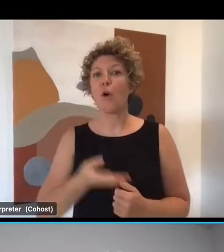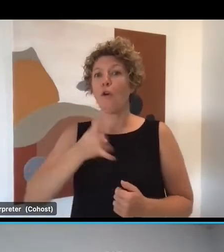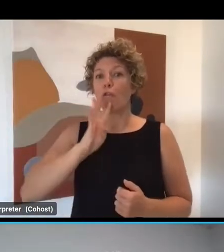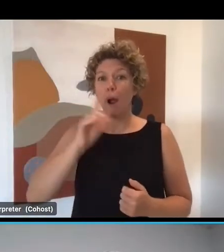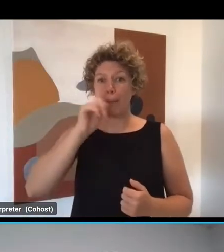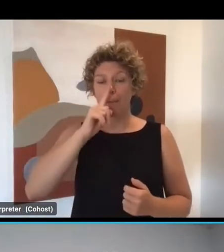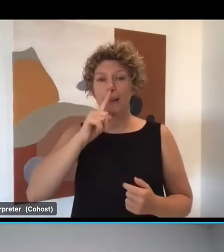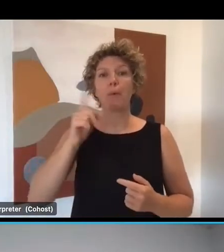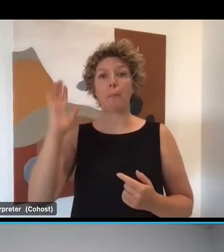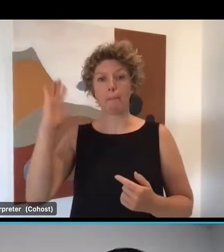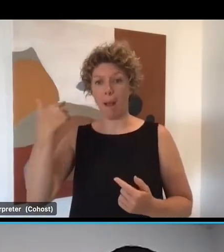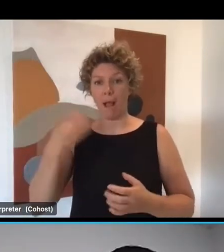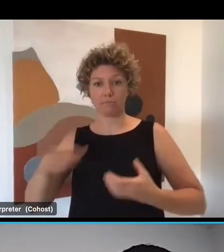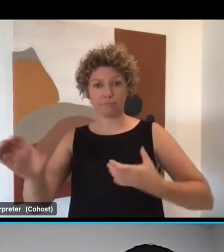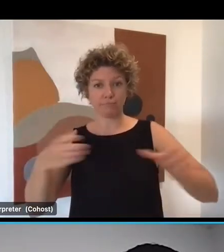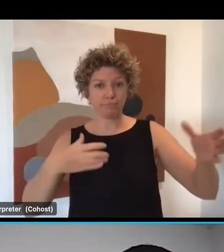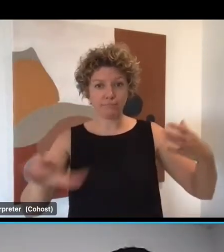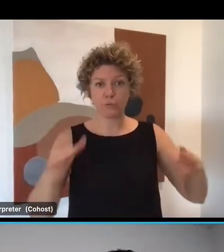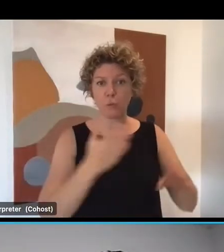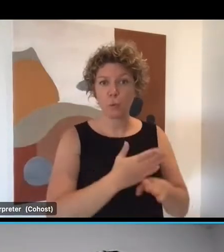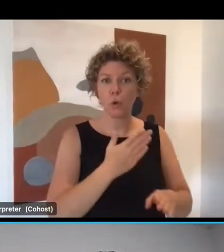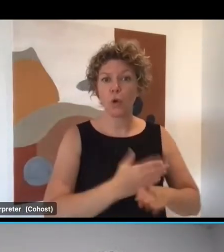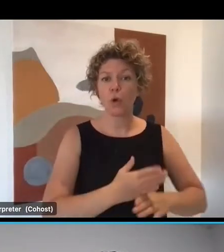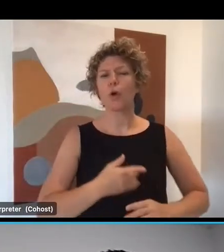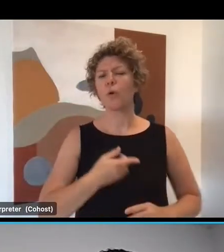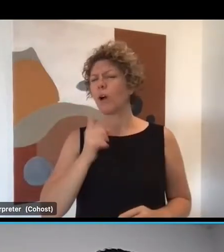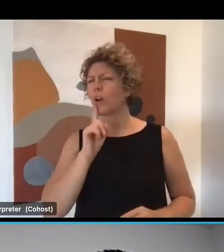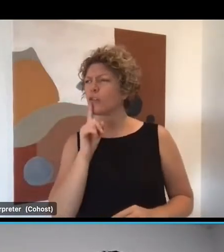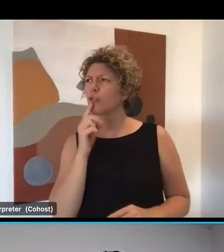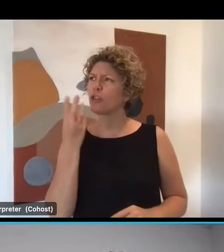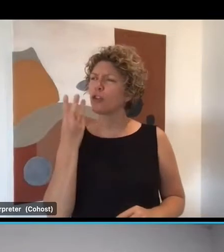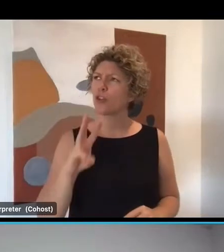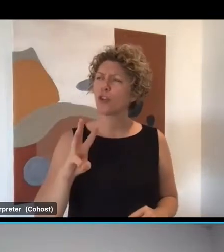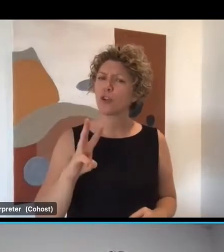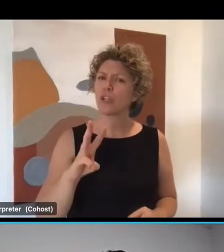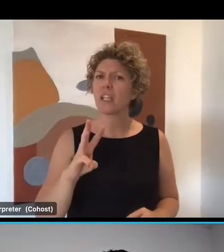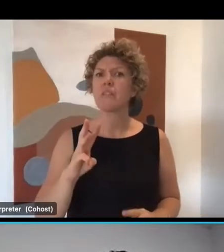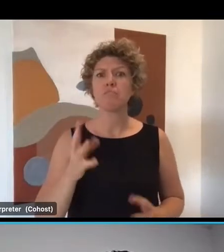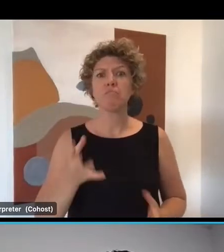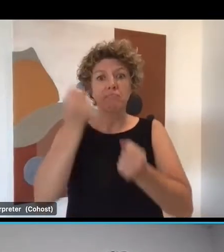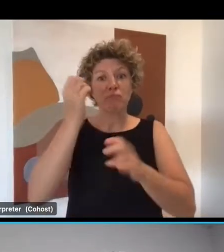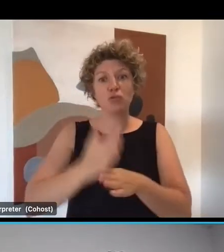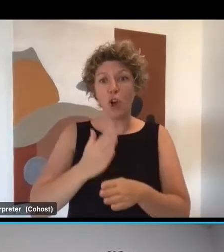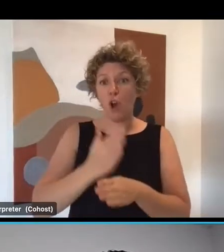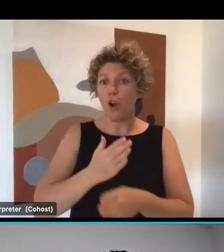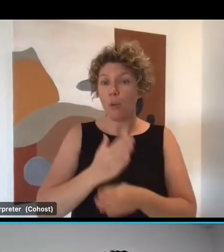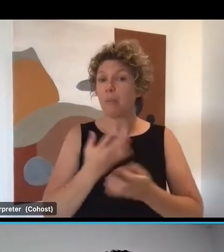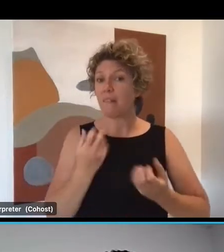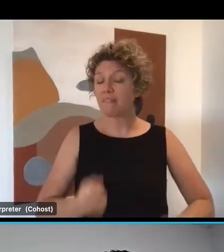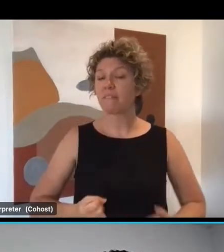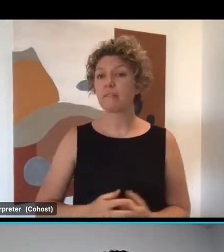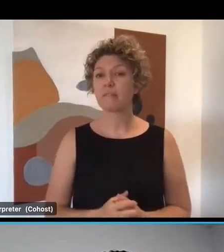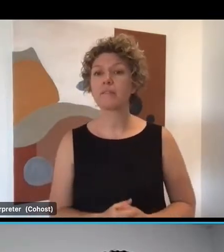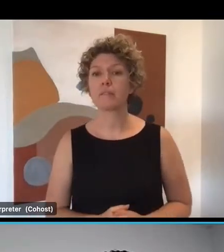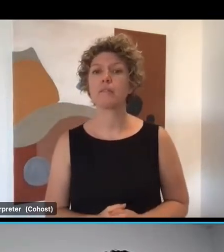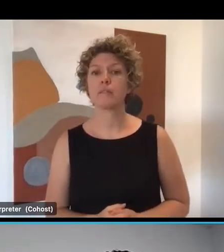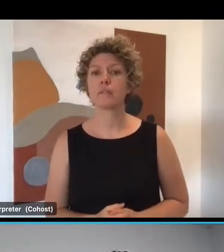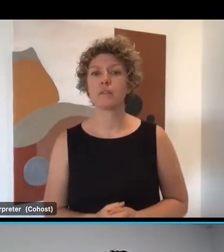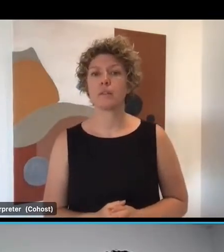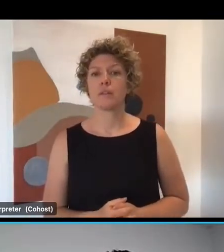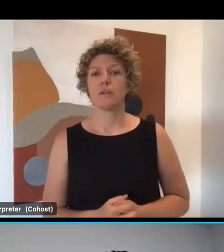employers and 134, 135 I think now into employment. David We are seeing the leads